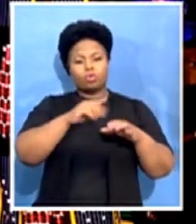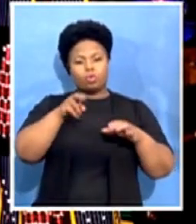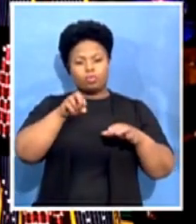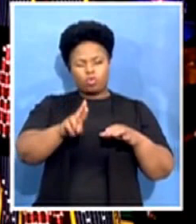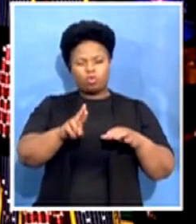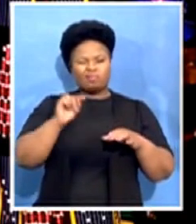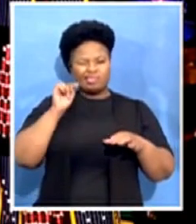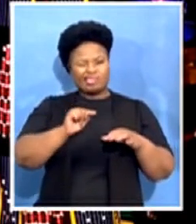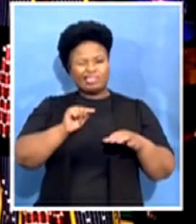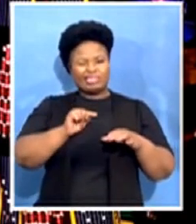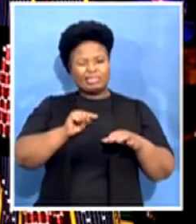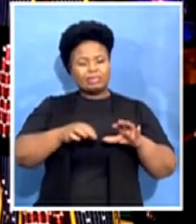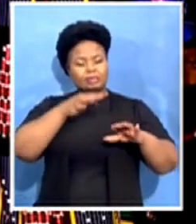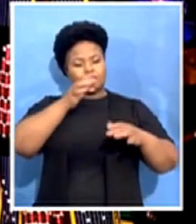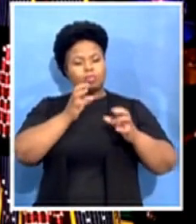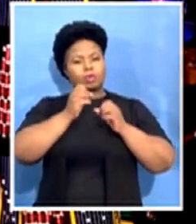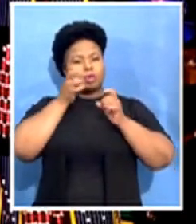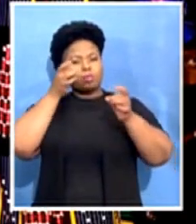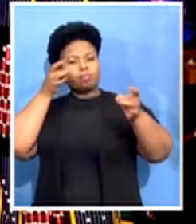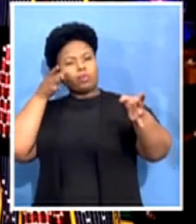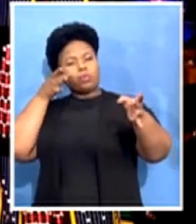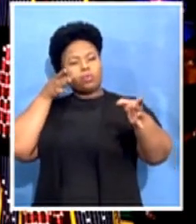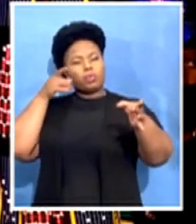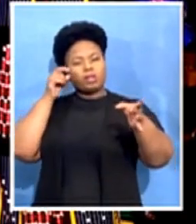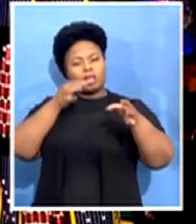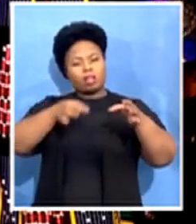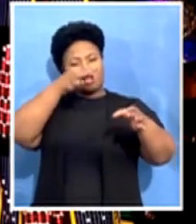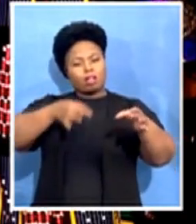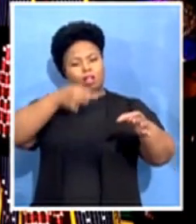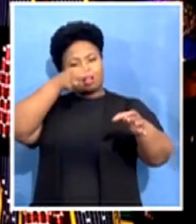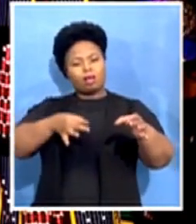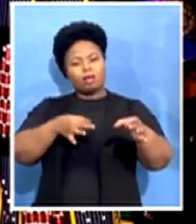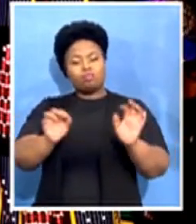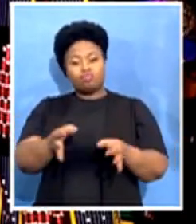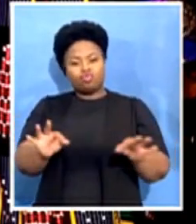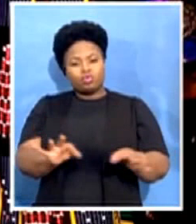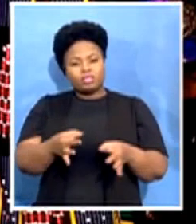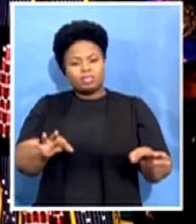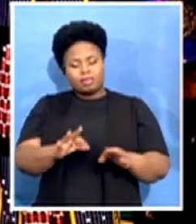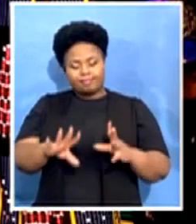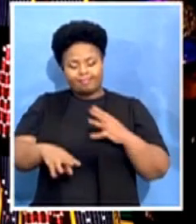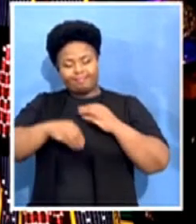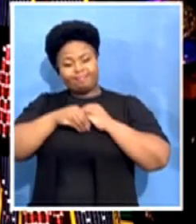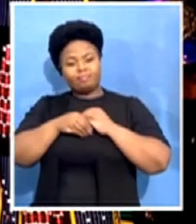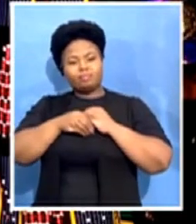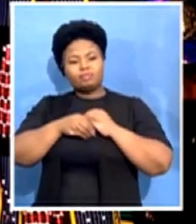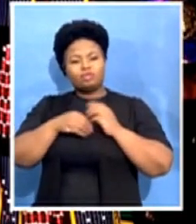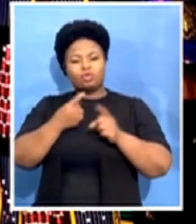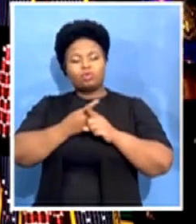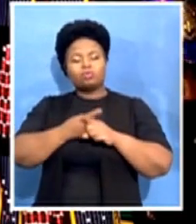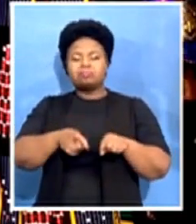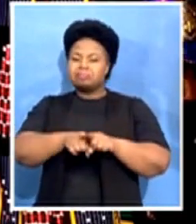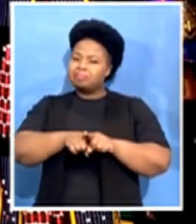and kalapash musical instrument. In addition to being a celestial singer,